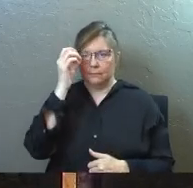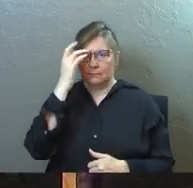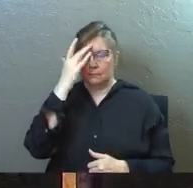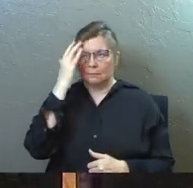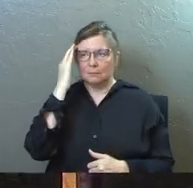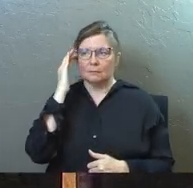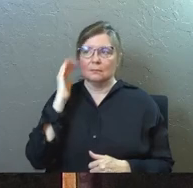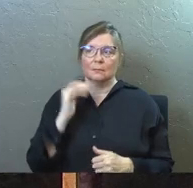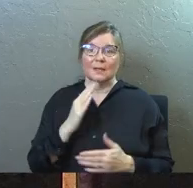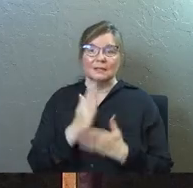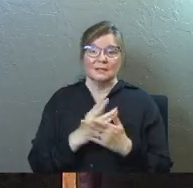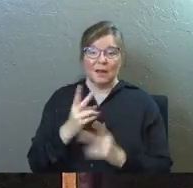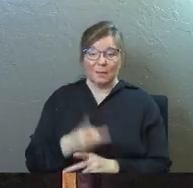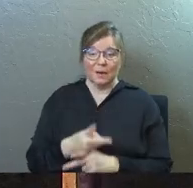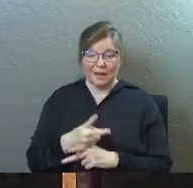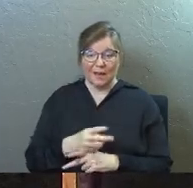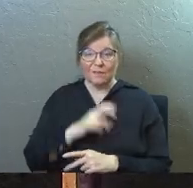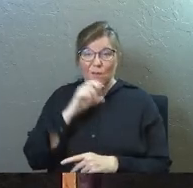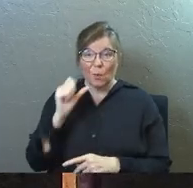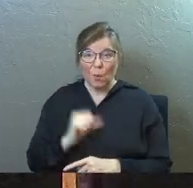Some of you are caring for aging parents today.